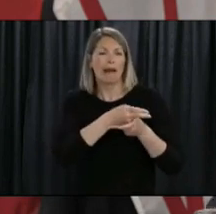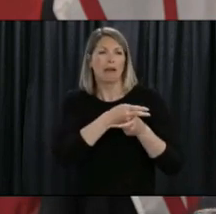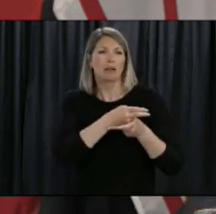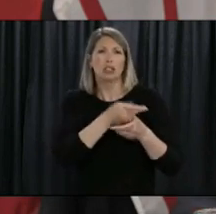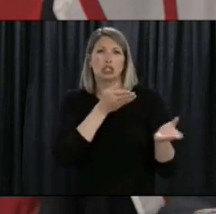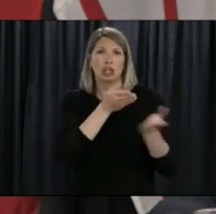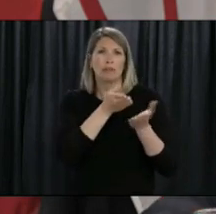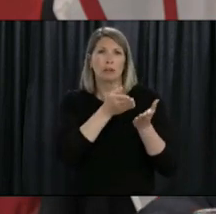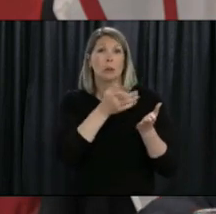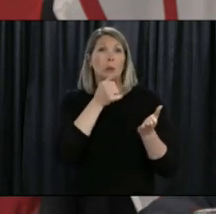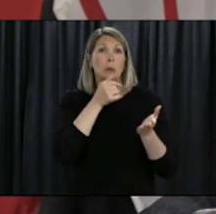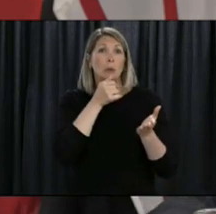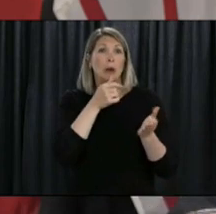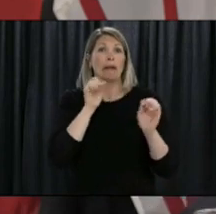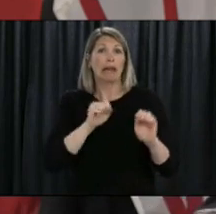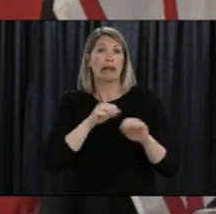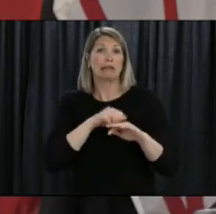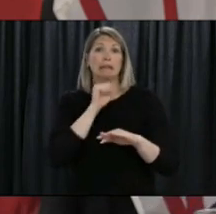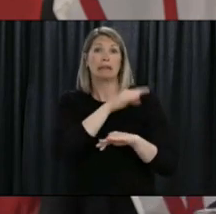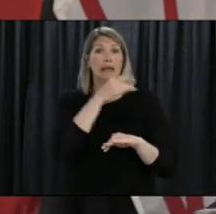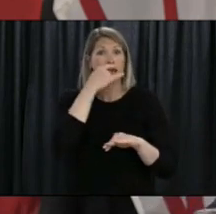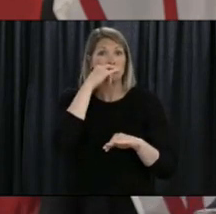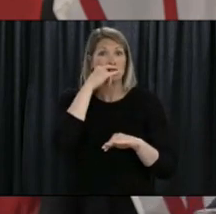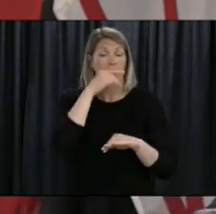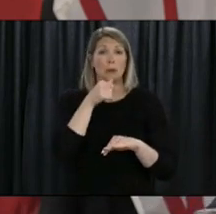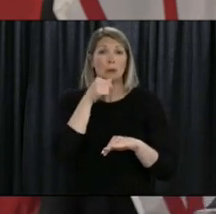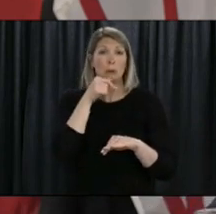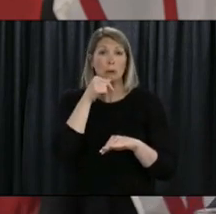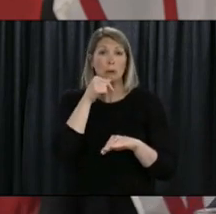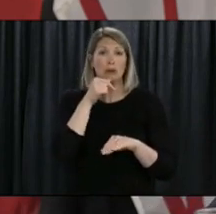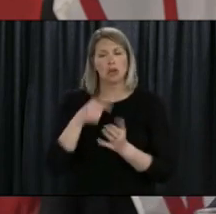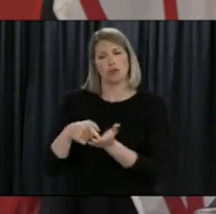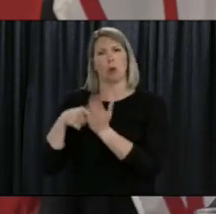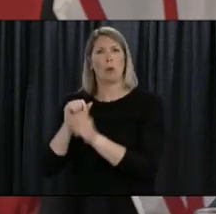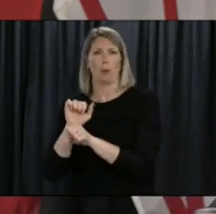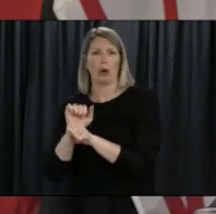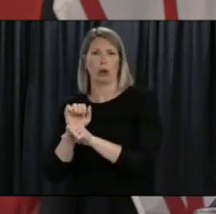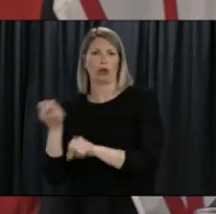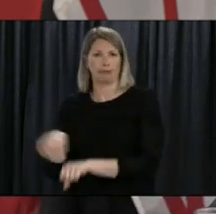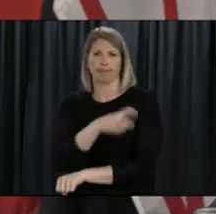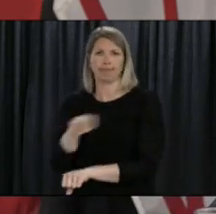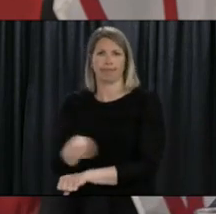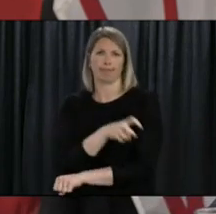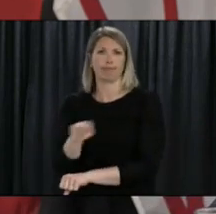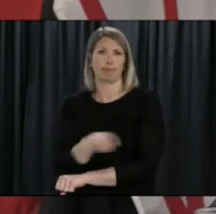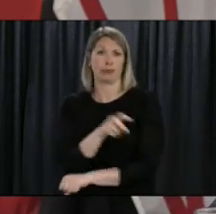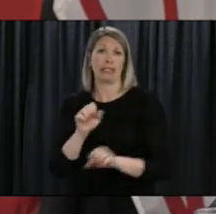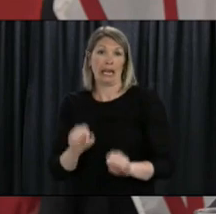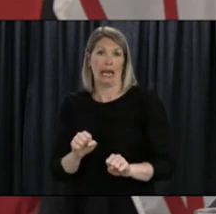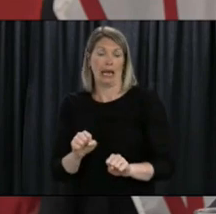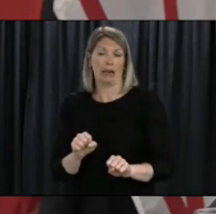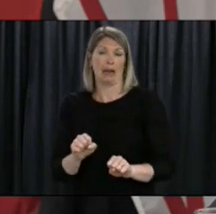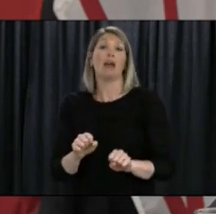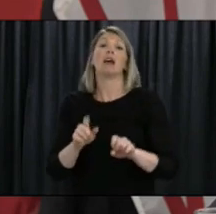a capacity of 50%. And as Dr. Fitzgerald just said, some of the changes that will be coming next week under alert